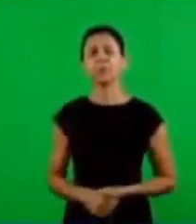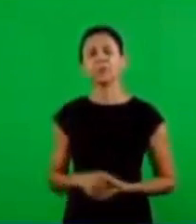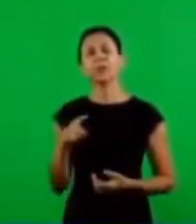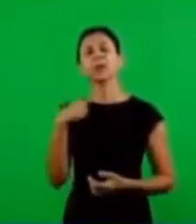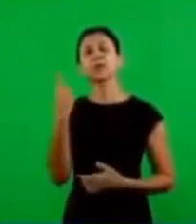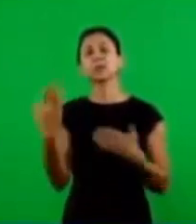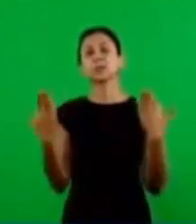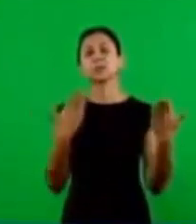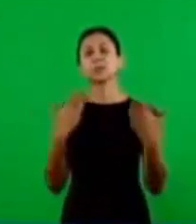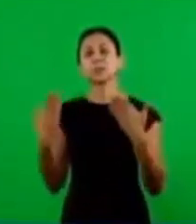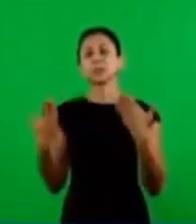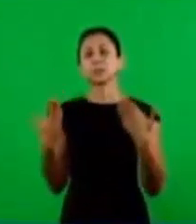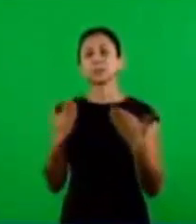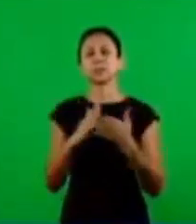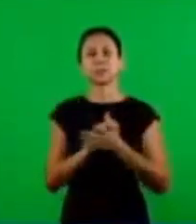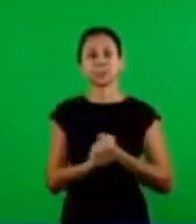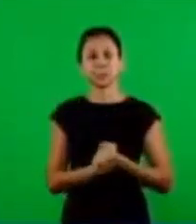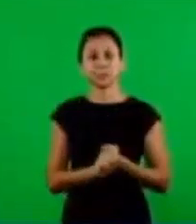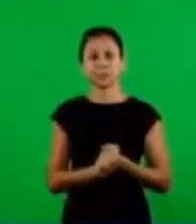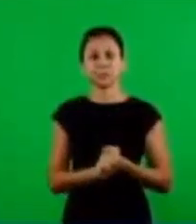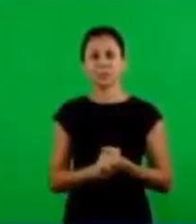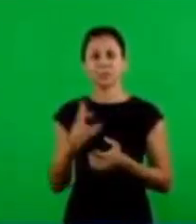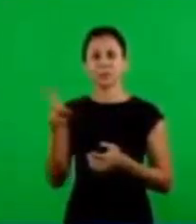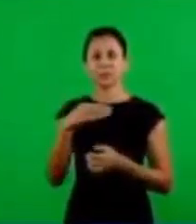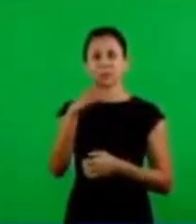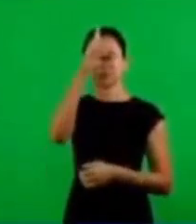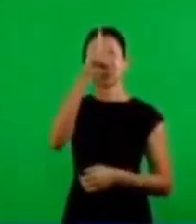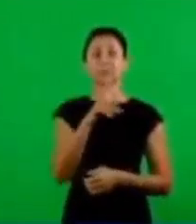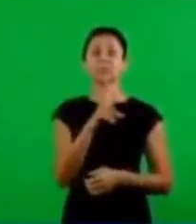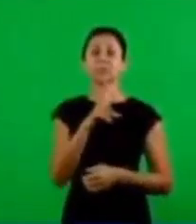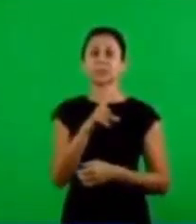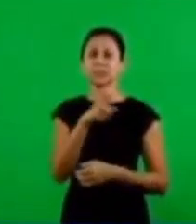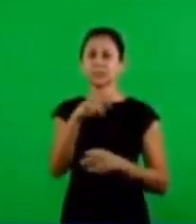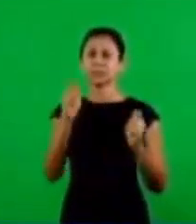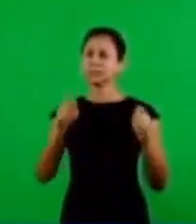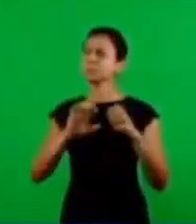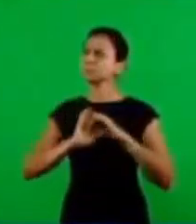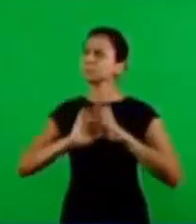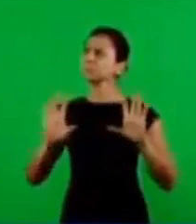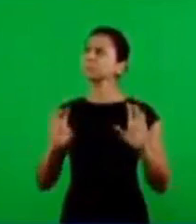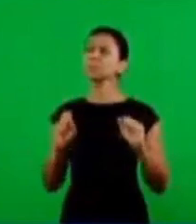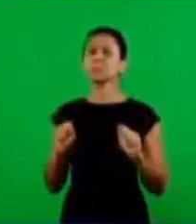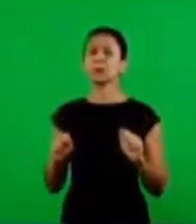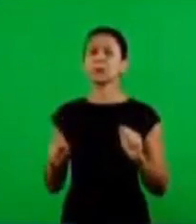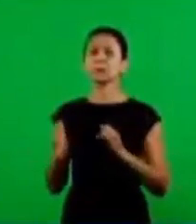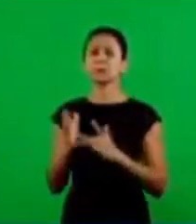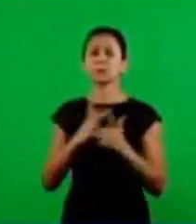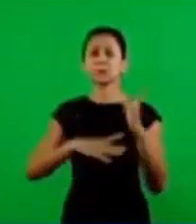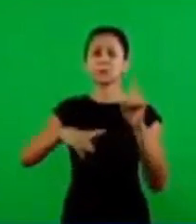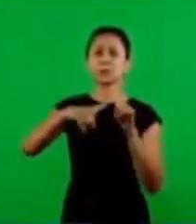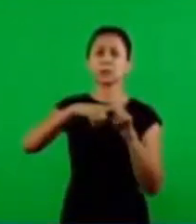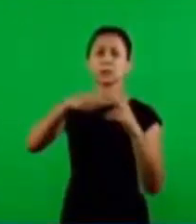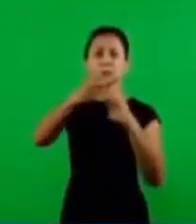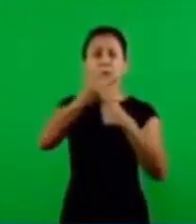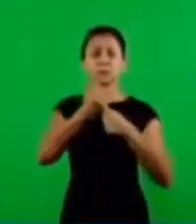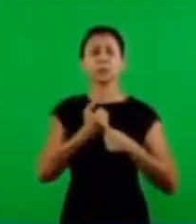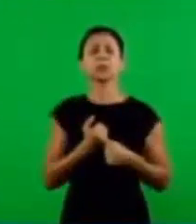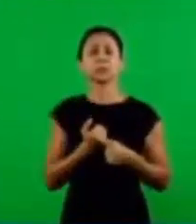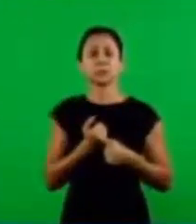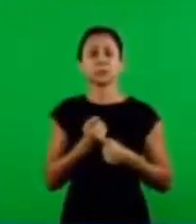what the Lord did, he placed it here. And opened up the way so we can enter. So the